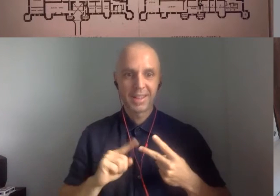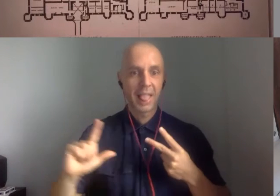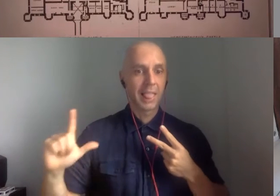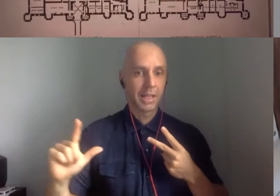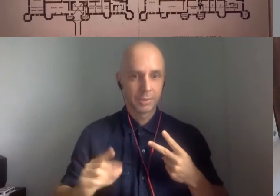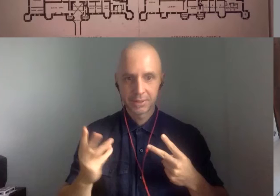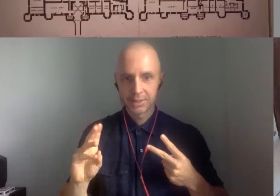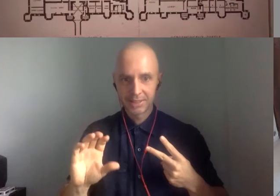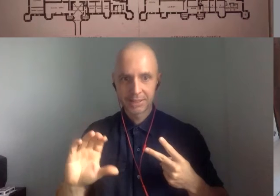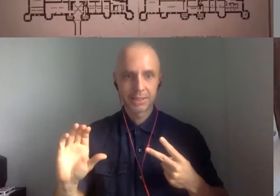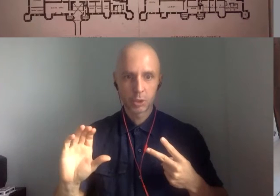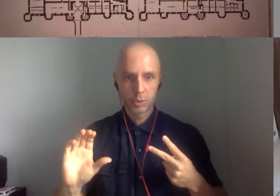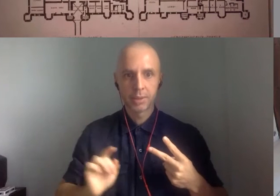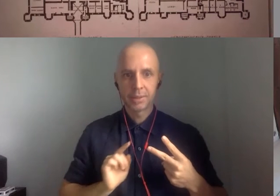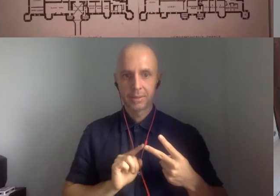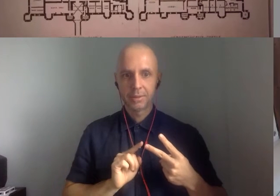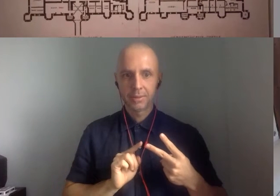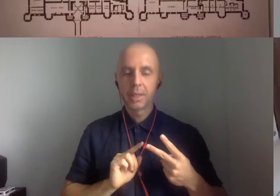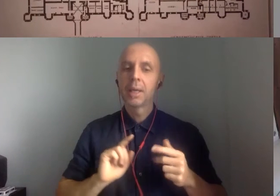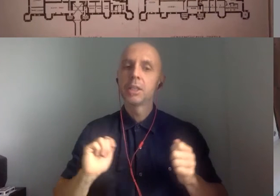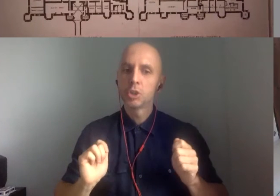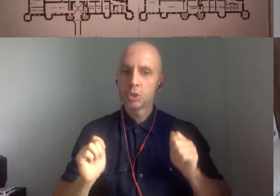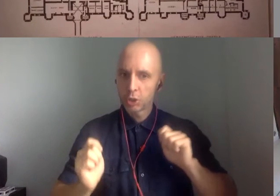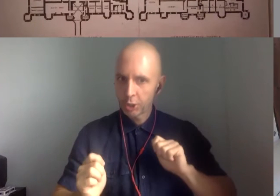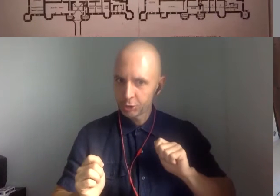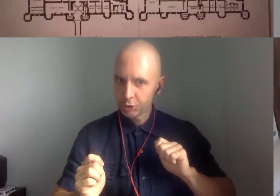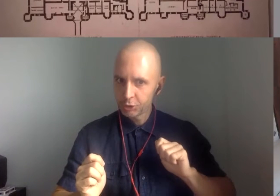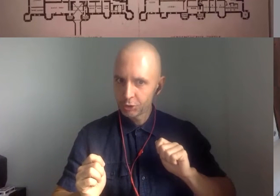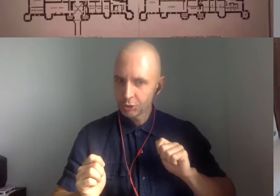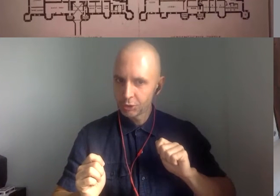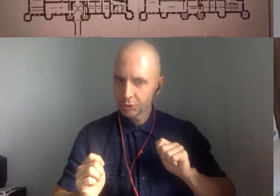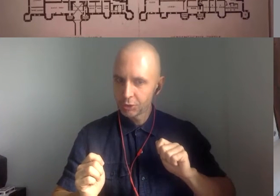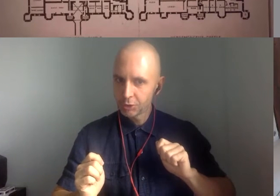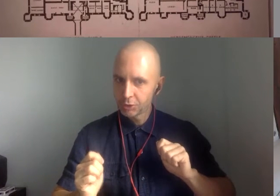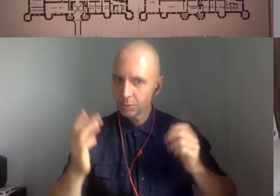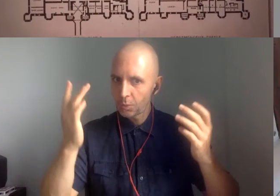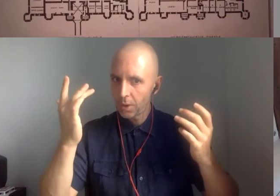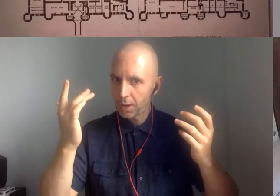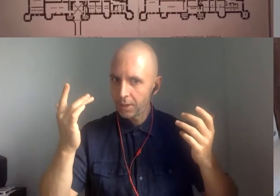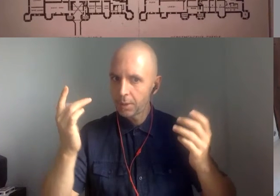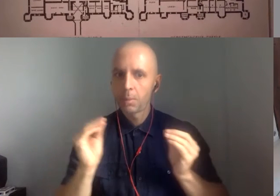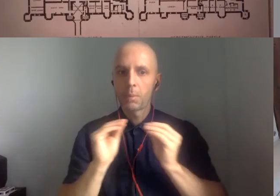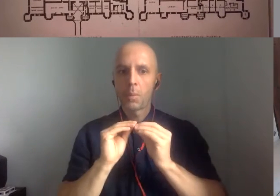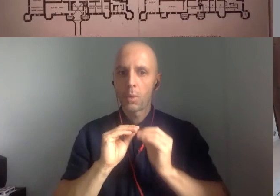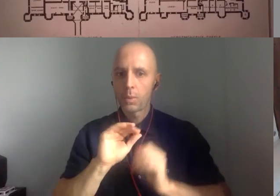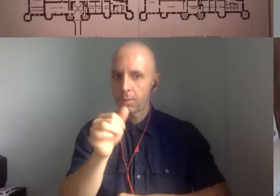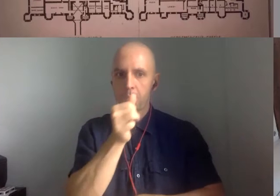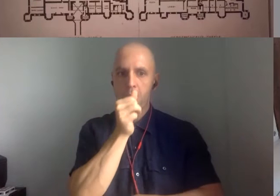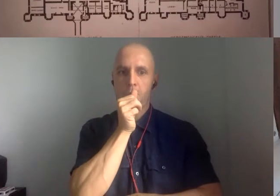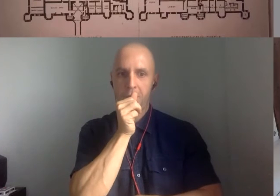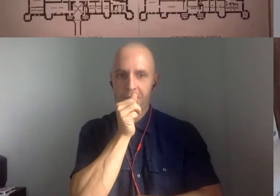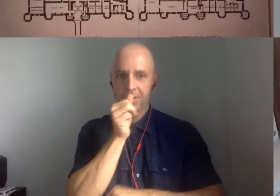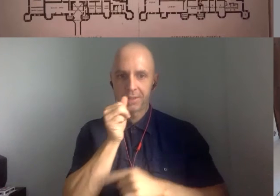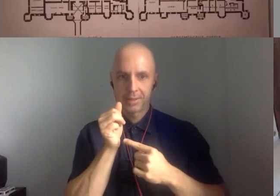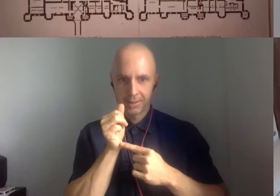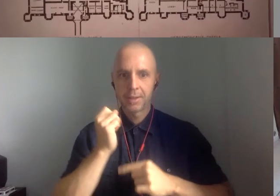there's a sense of privacy. And the noble family retreats further into the back of the